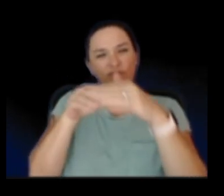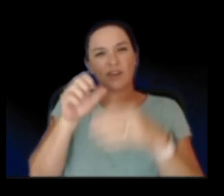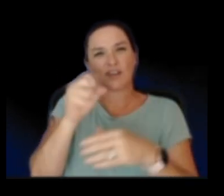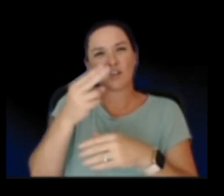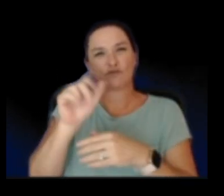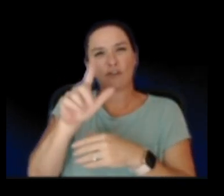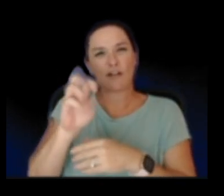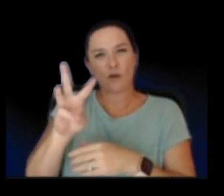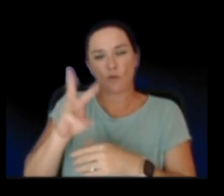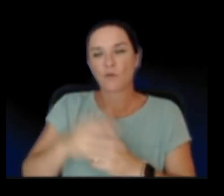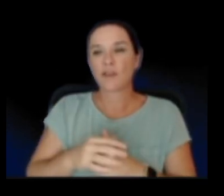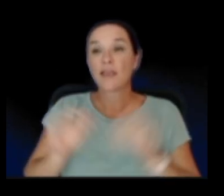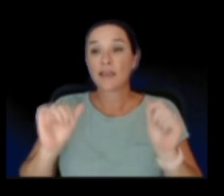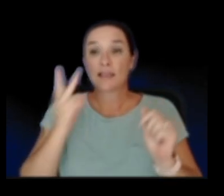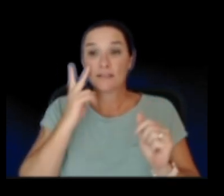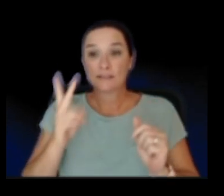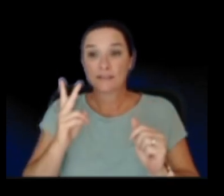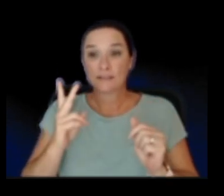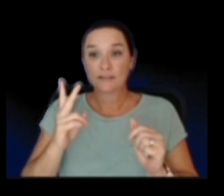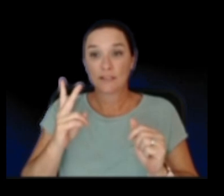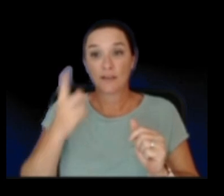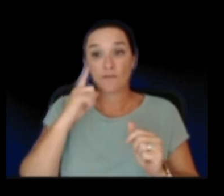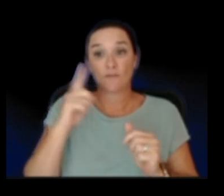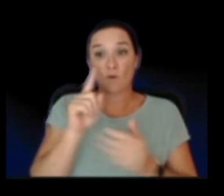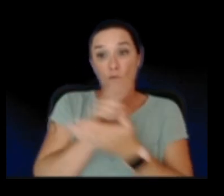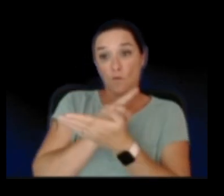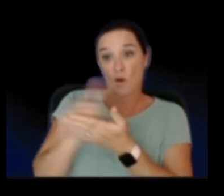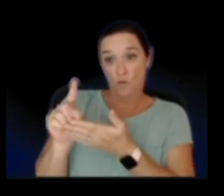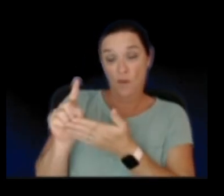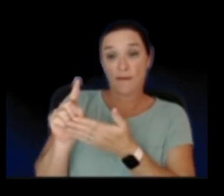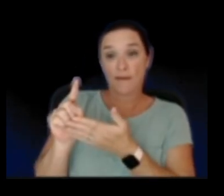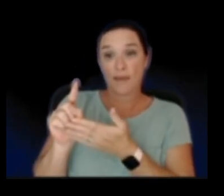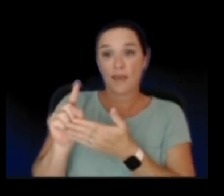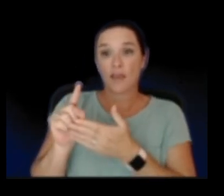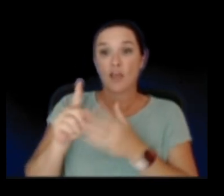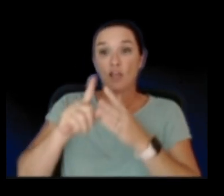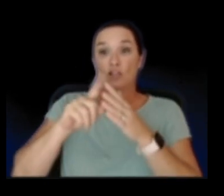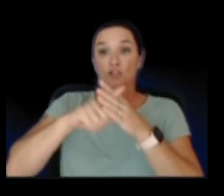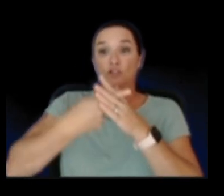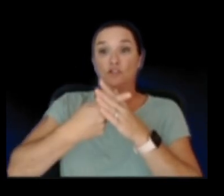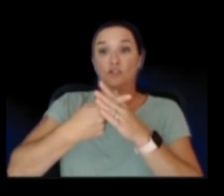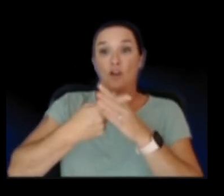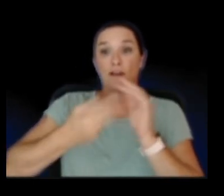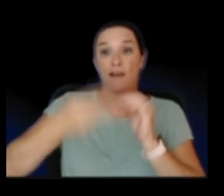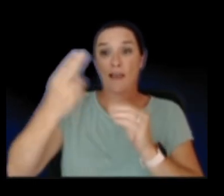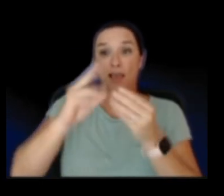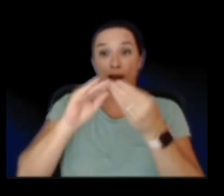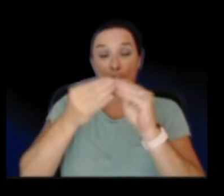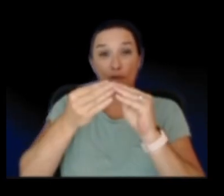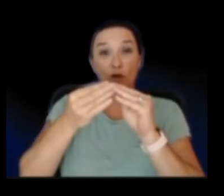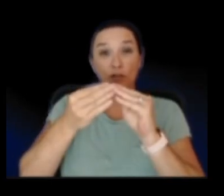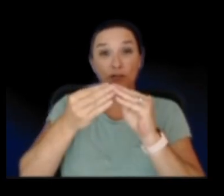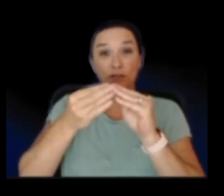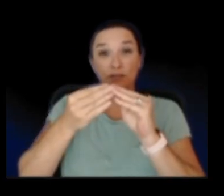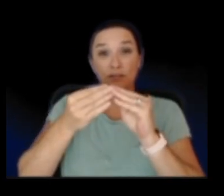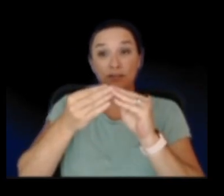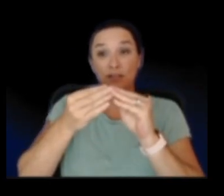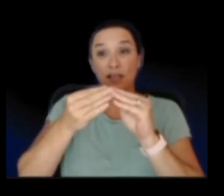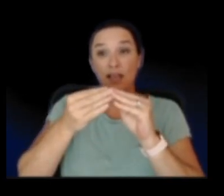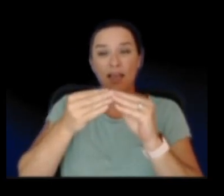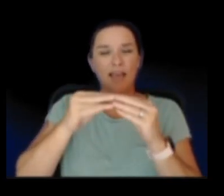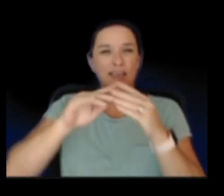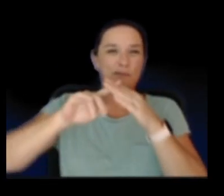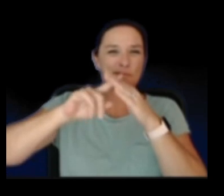So here you can see over the past week, events started off at high counts across the whole volcano. After that initial